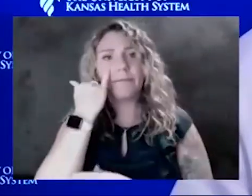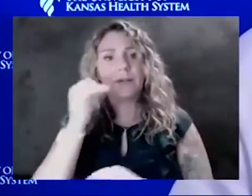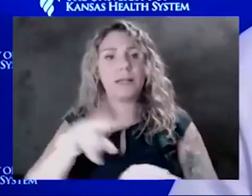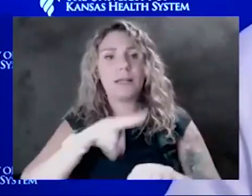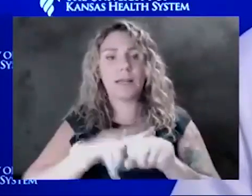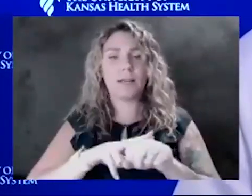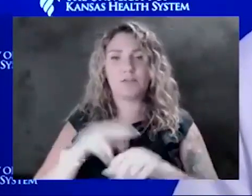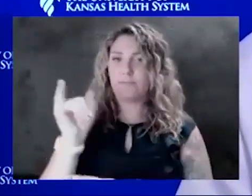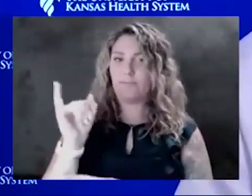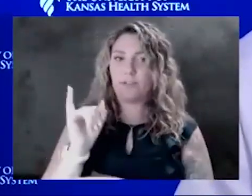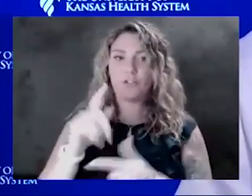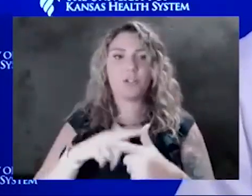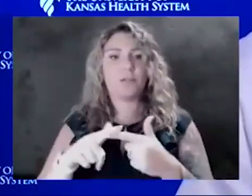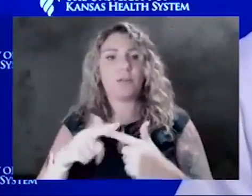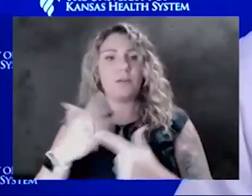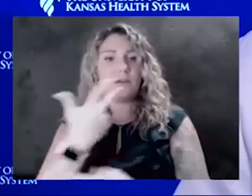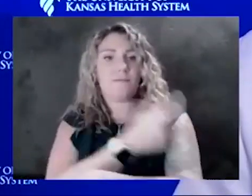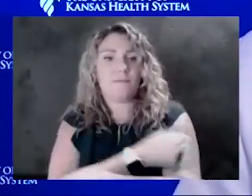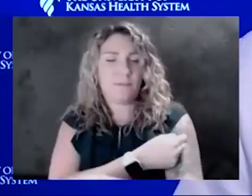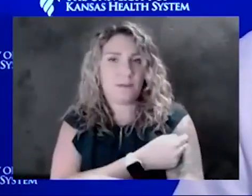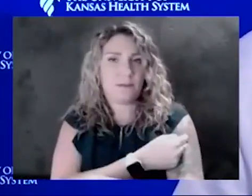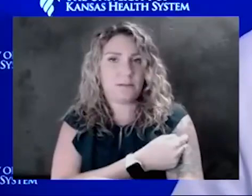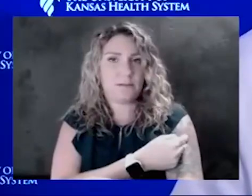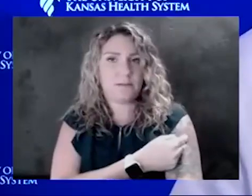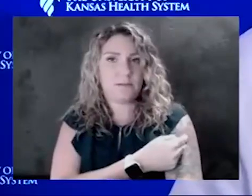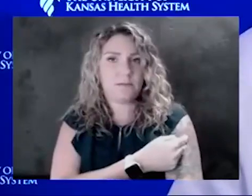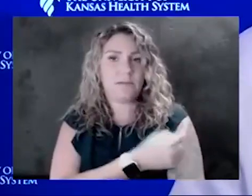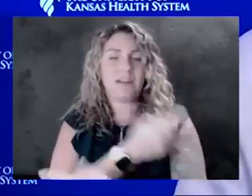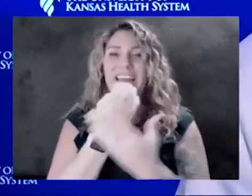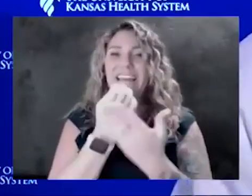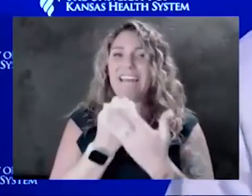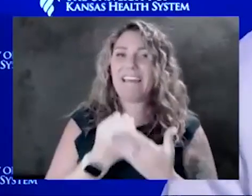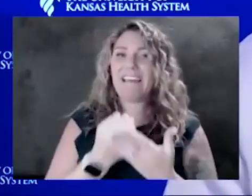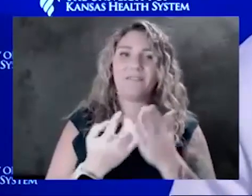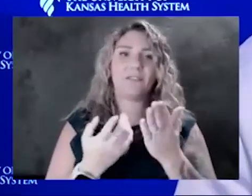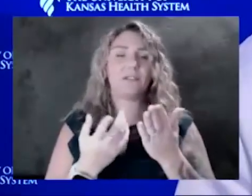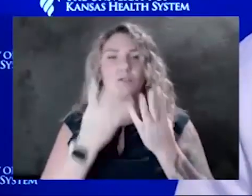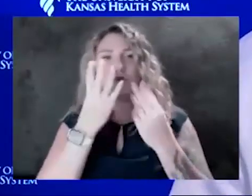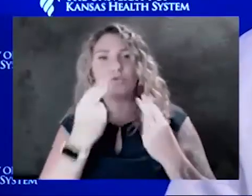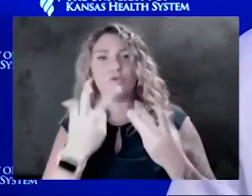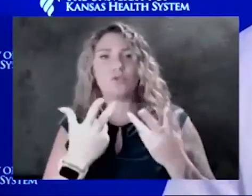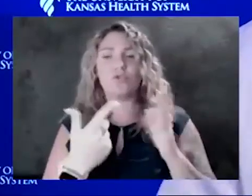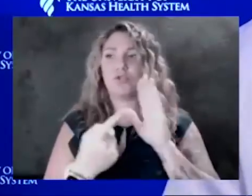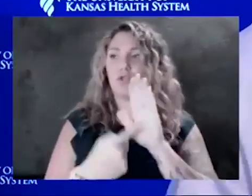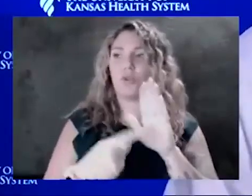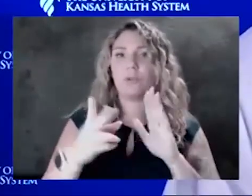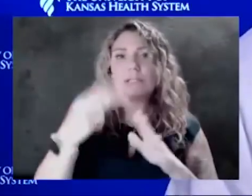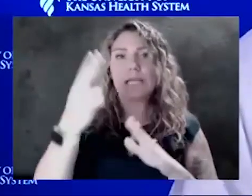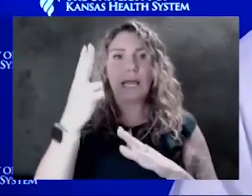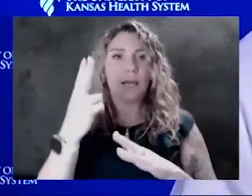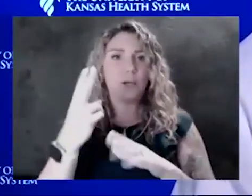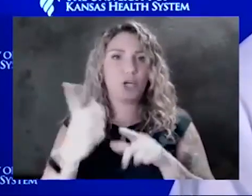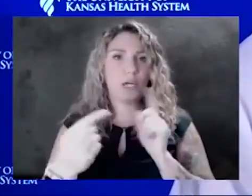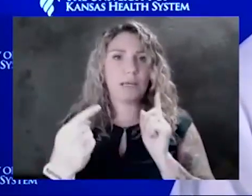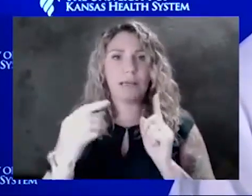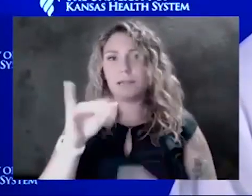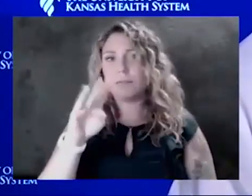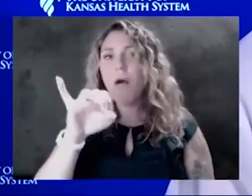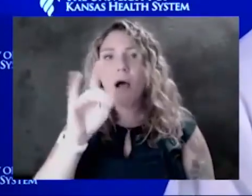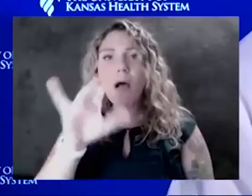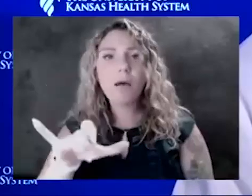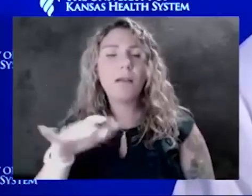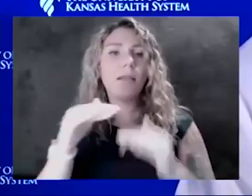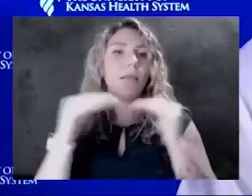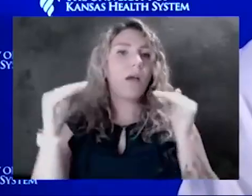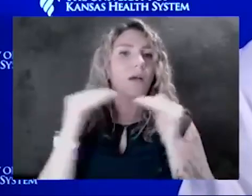vaccinated, there is, you know, evidence and data to suggest that you have higher antibody levels. You might have some sort of boost